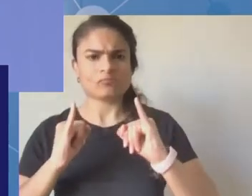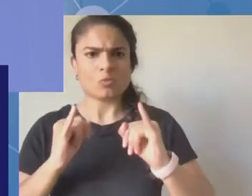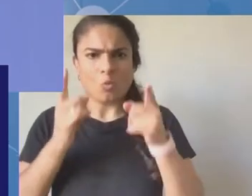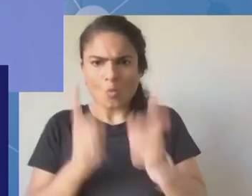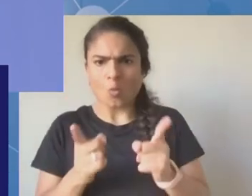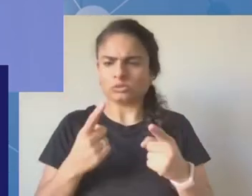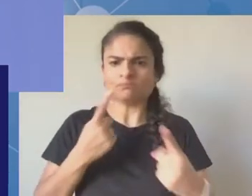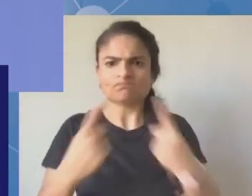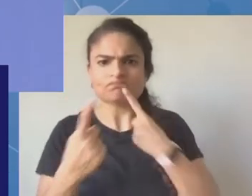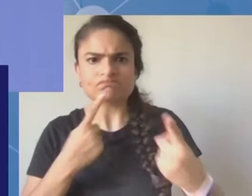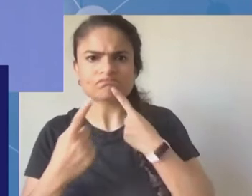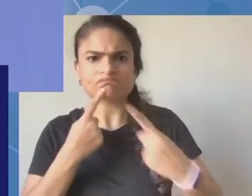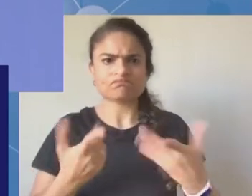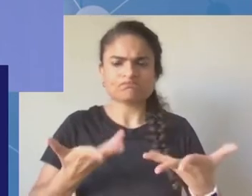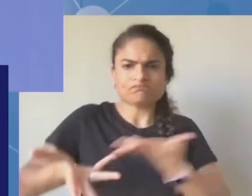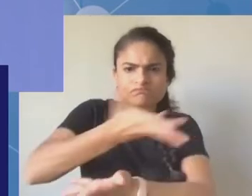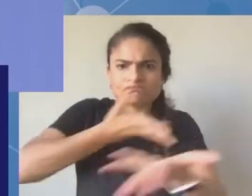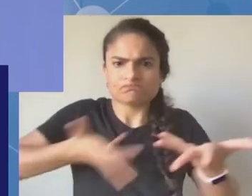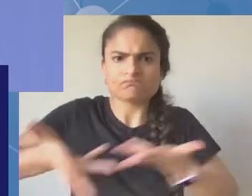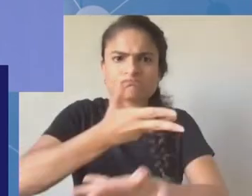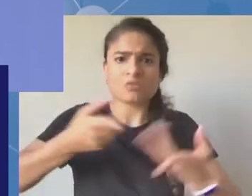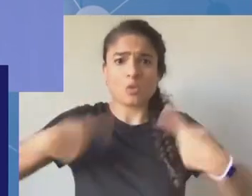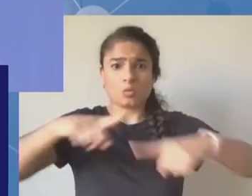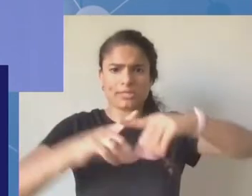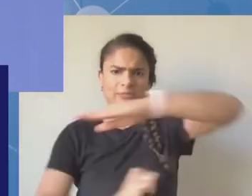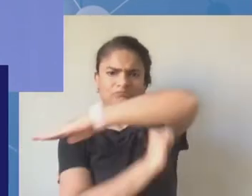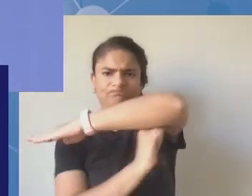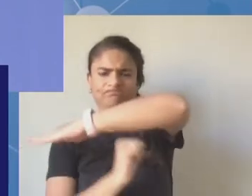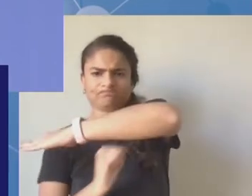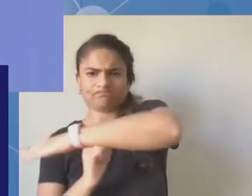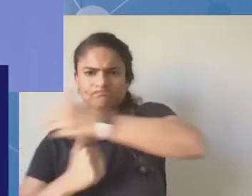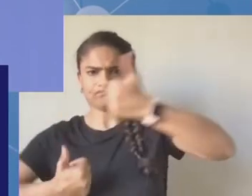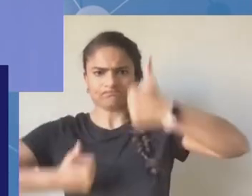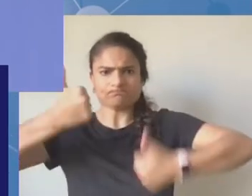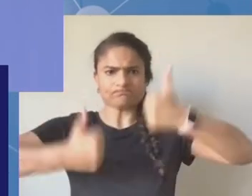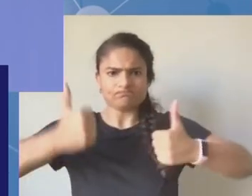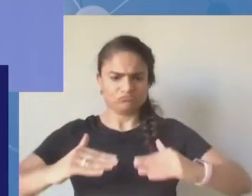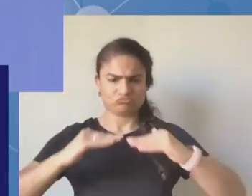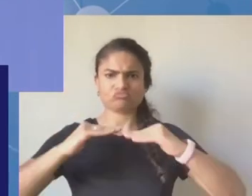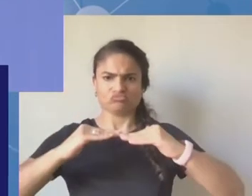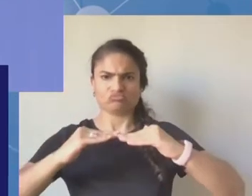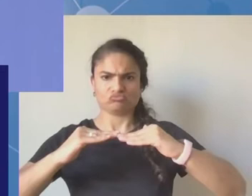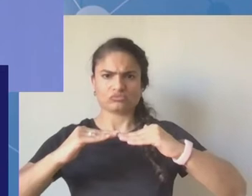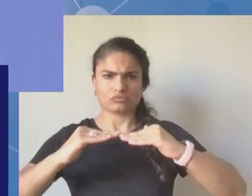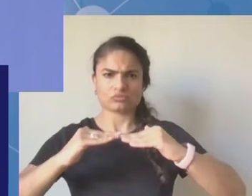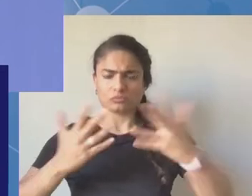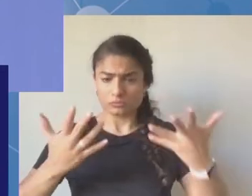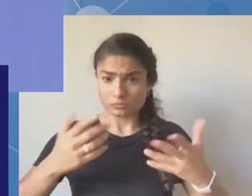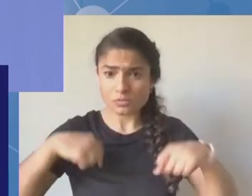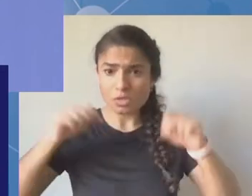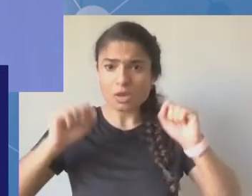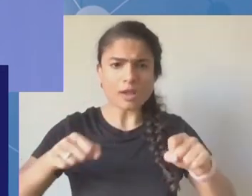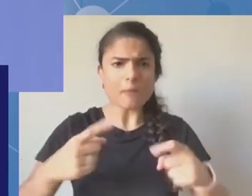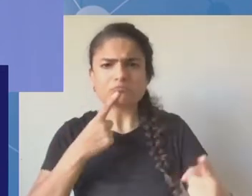So, yes, we can discuss them. But we also try and refrain from naming and